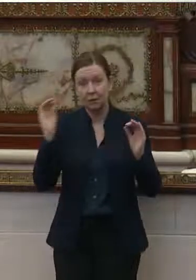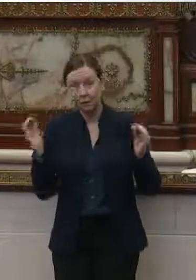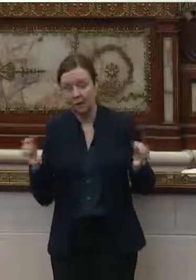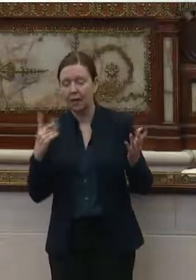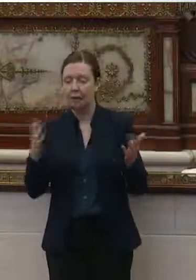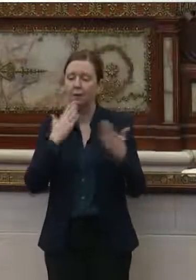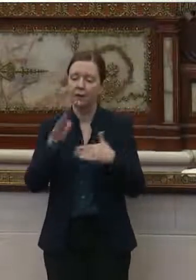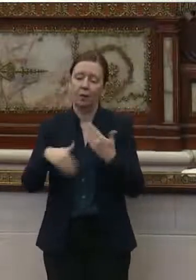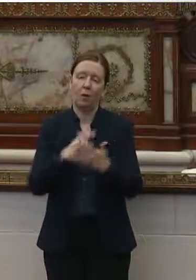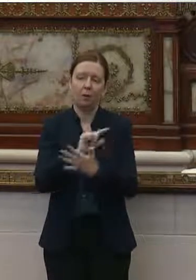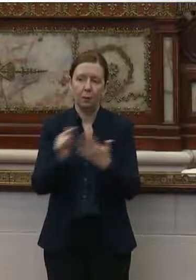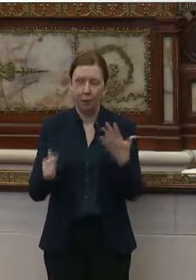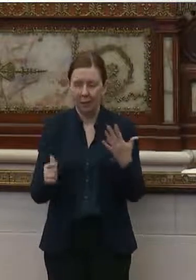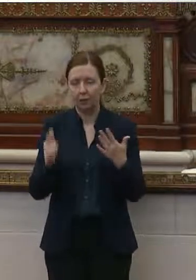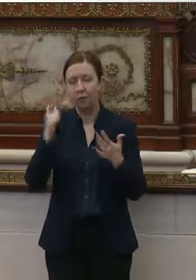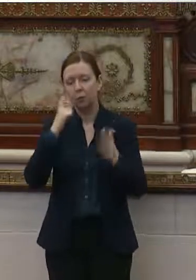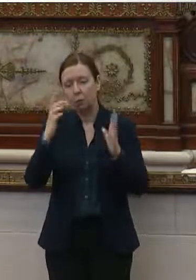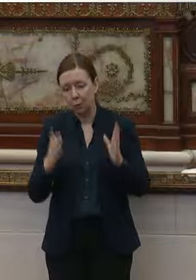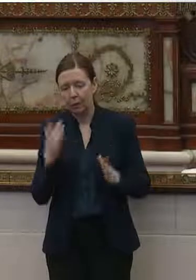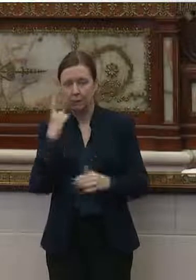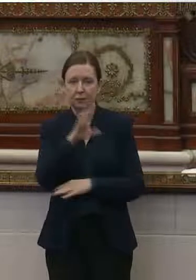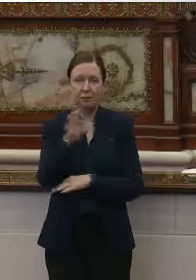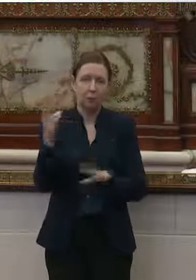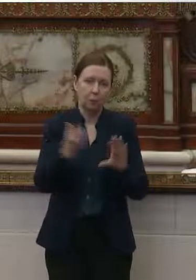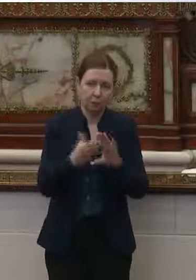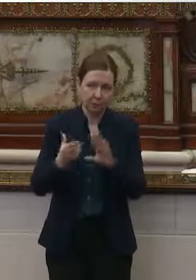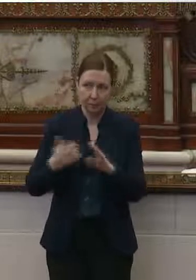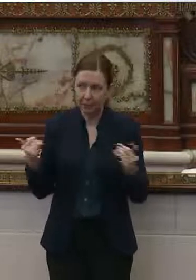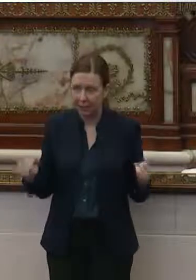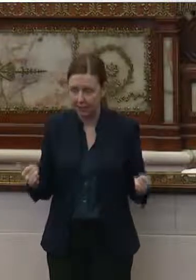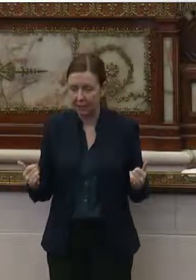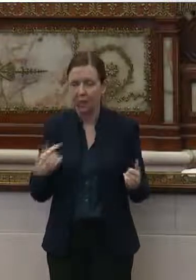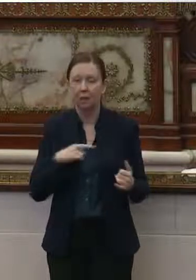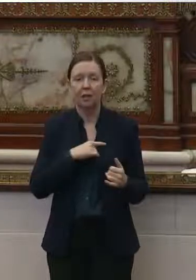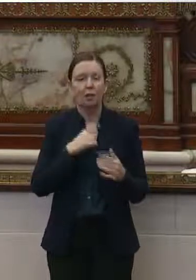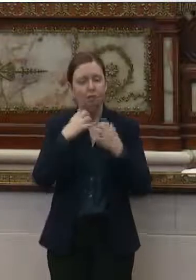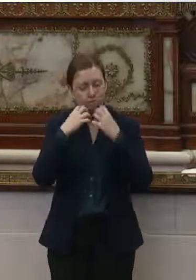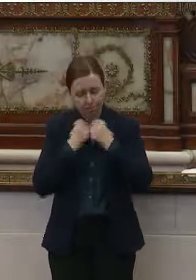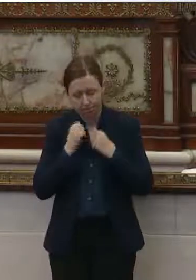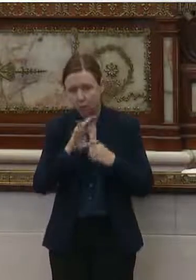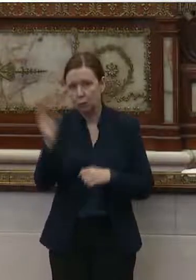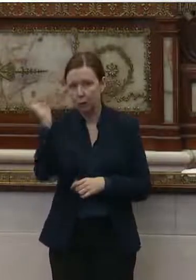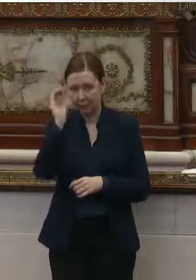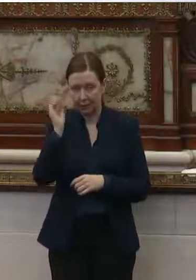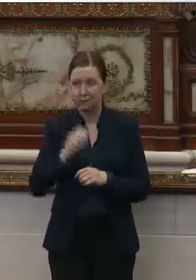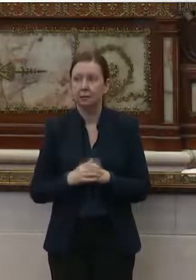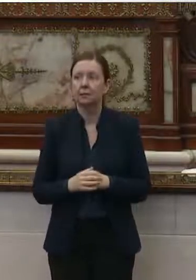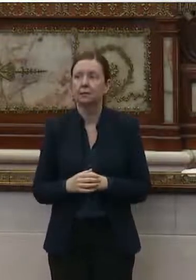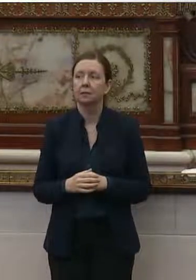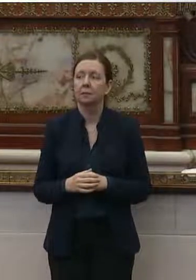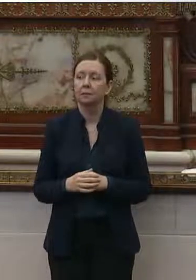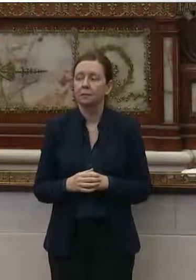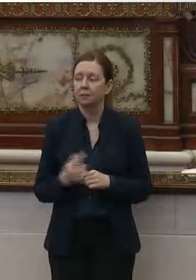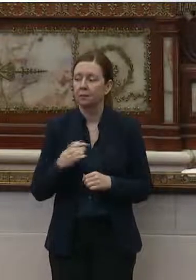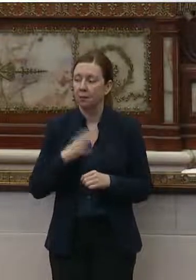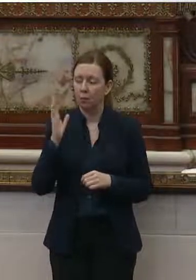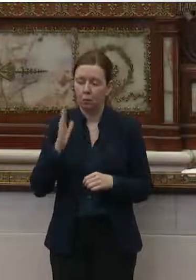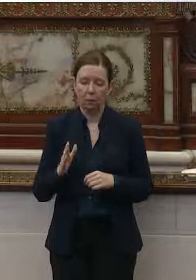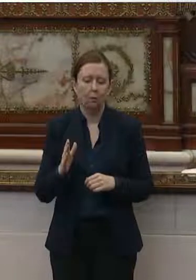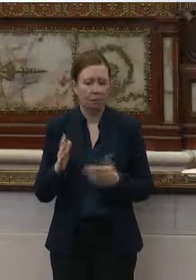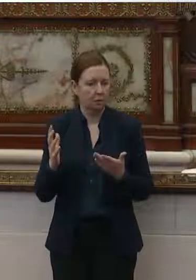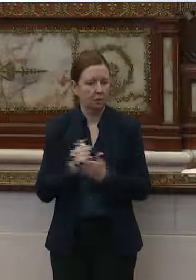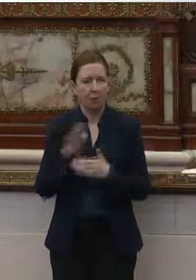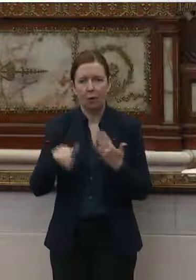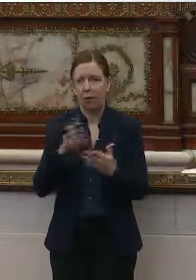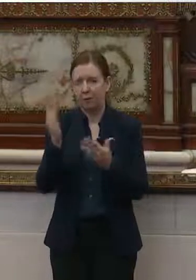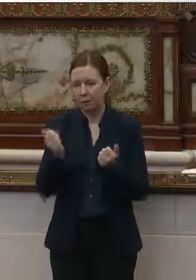to thank all the panels and witnesses for your participation today. We value your opinions and will certainly take